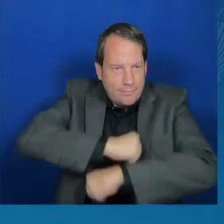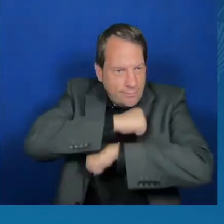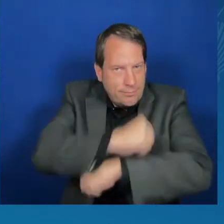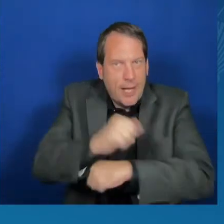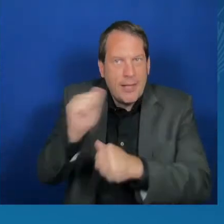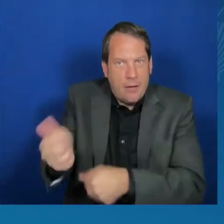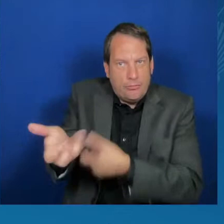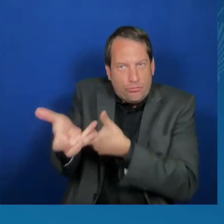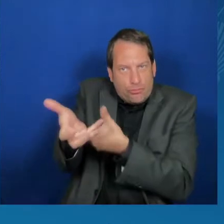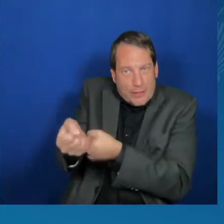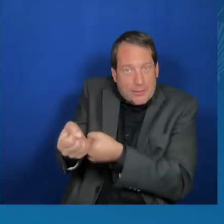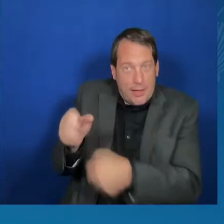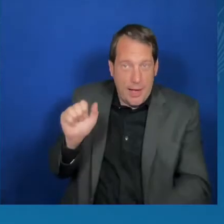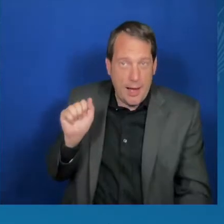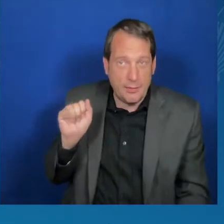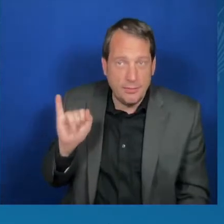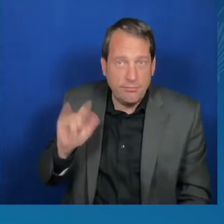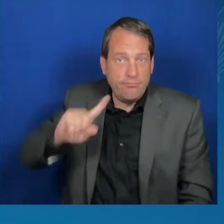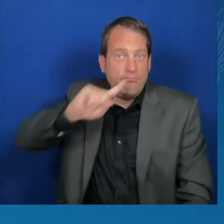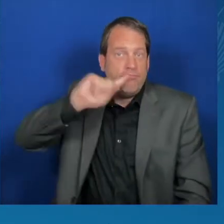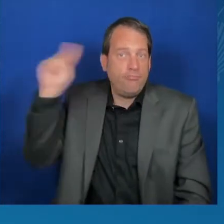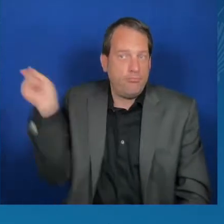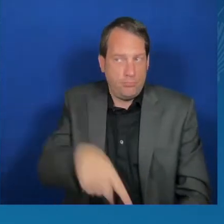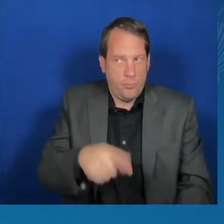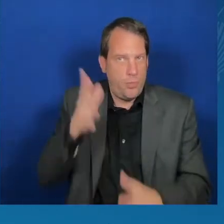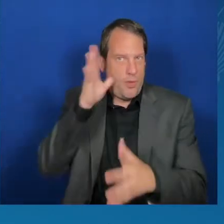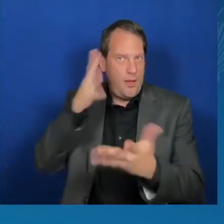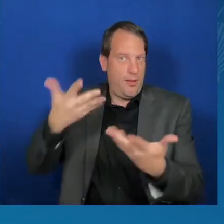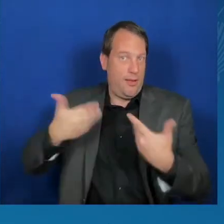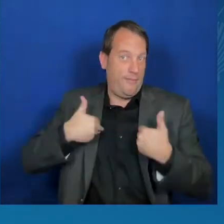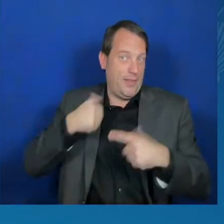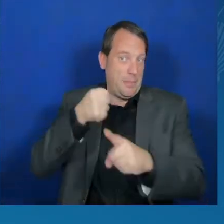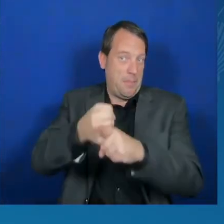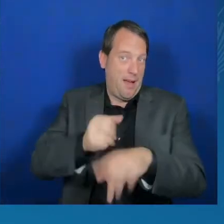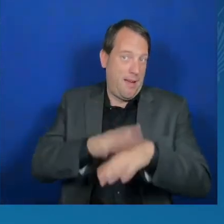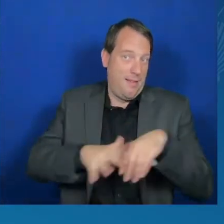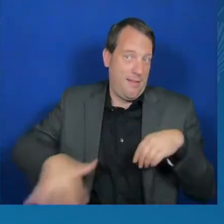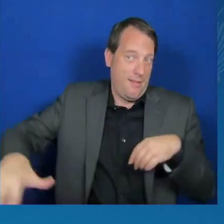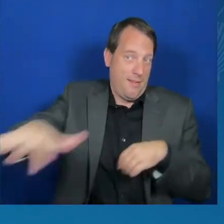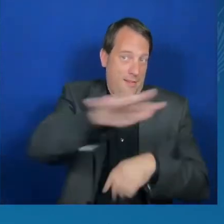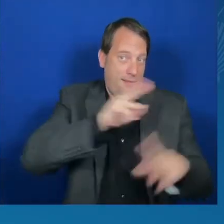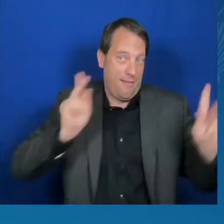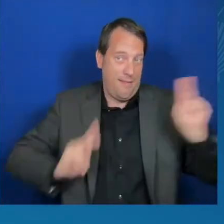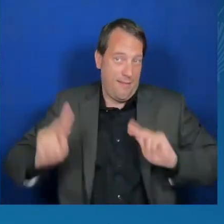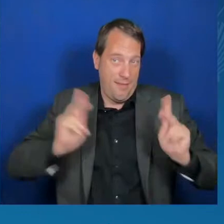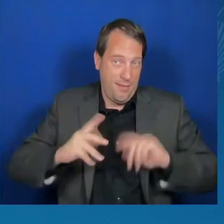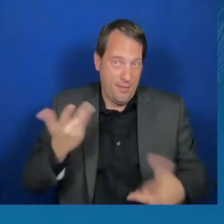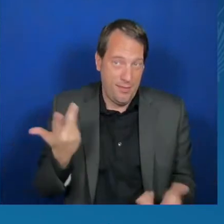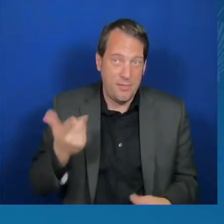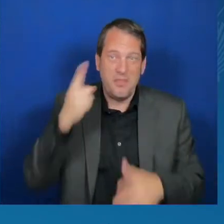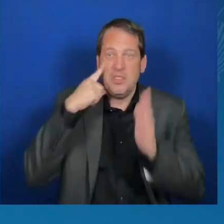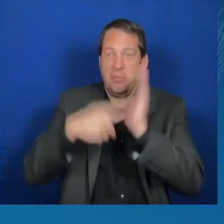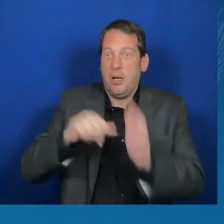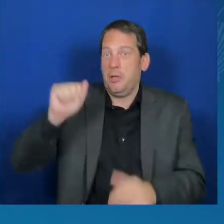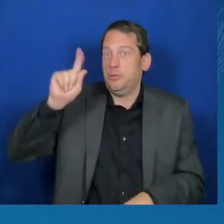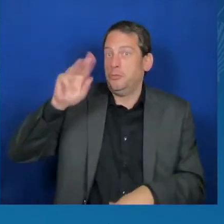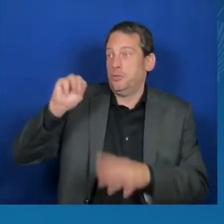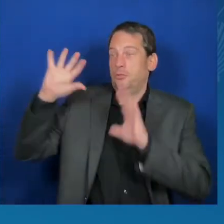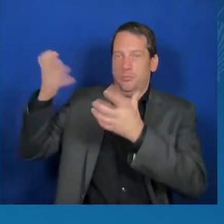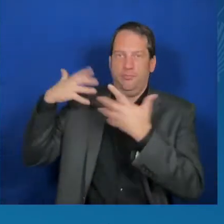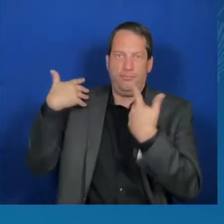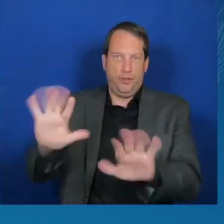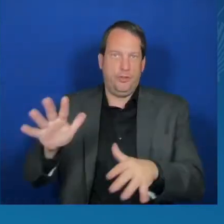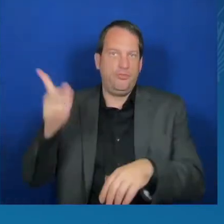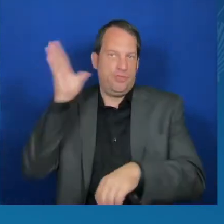national safety reporting program on the unsafe use of AI in hospitals and medical facilities.